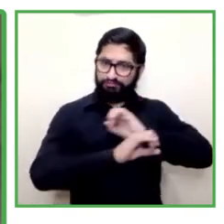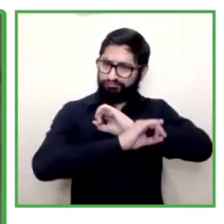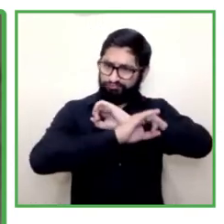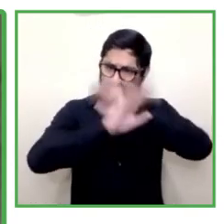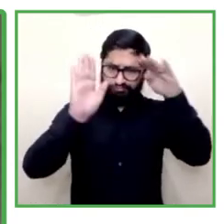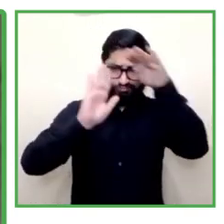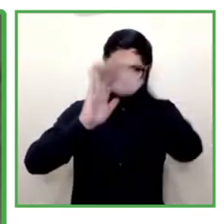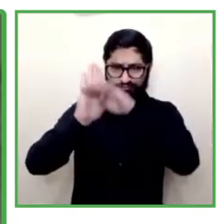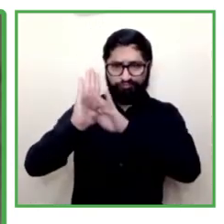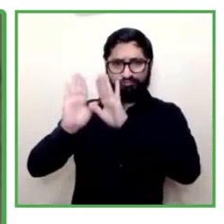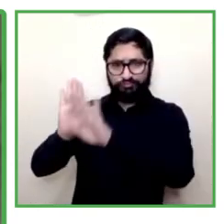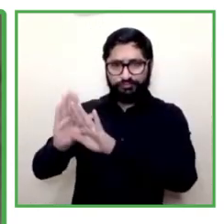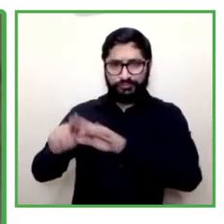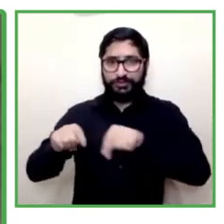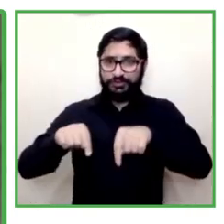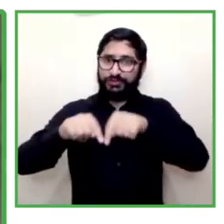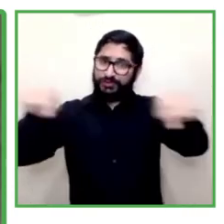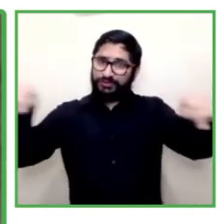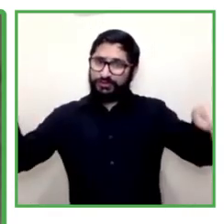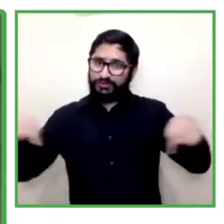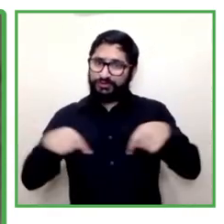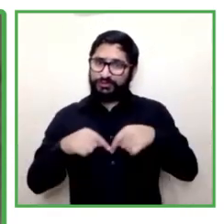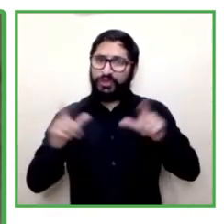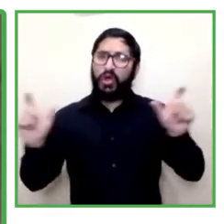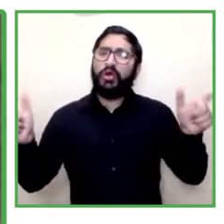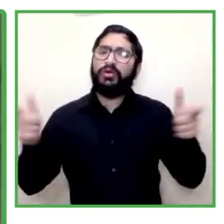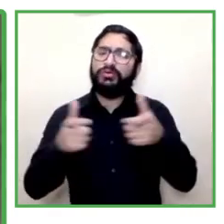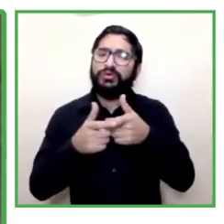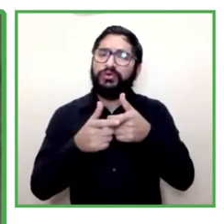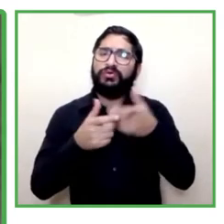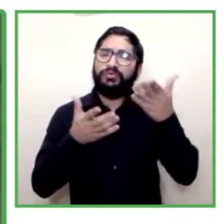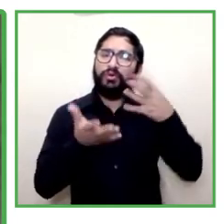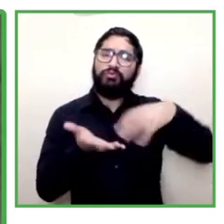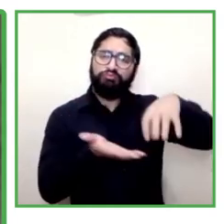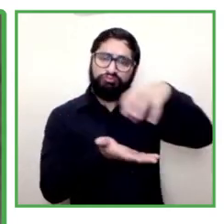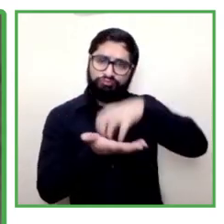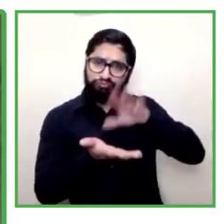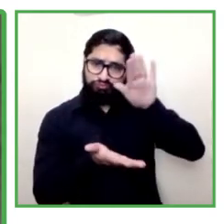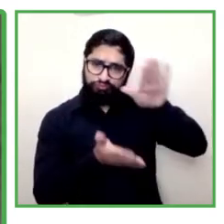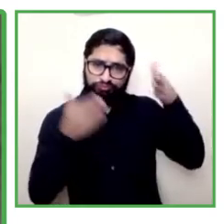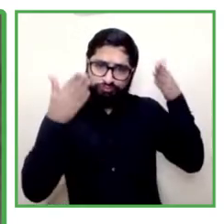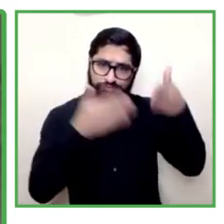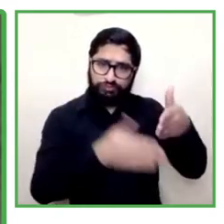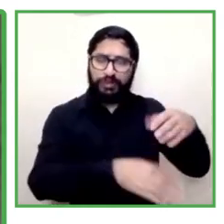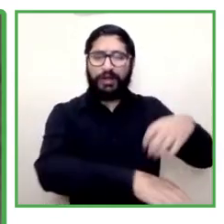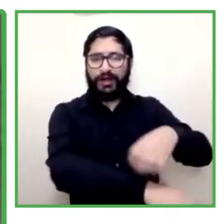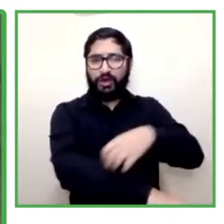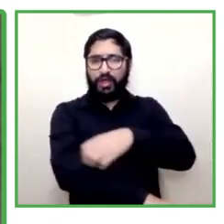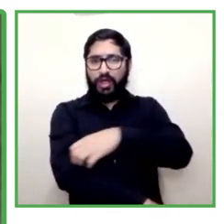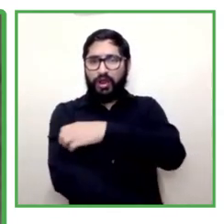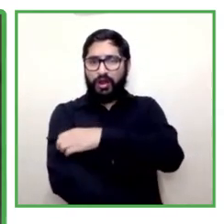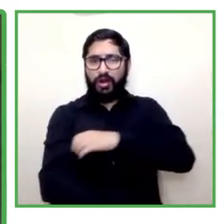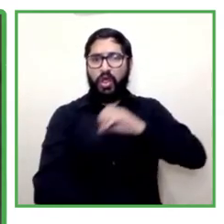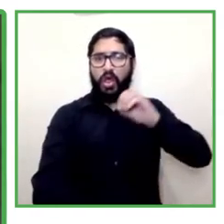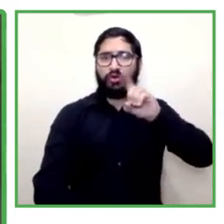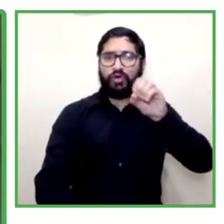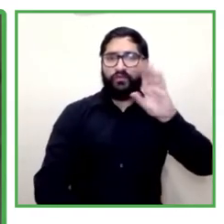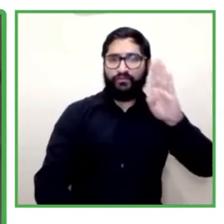clearly in the space of the regional council of cosop and i'm